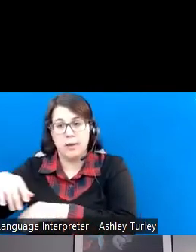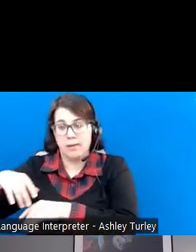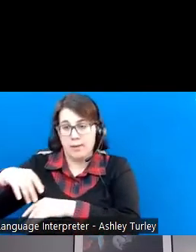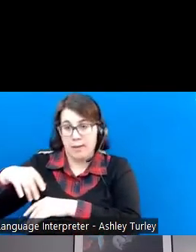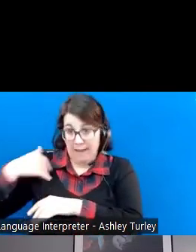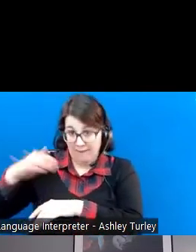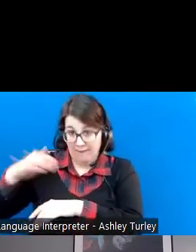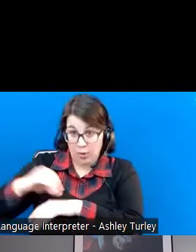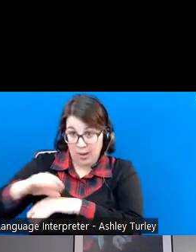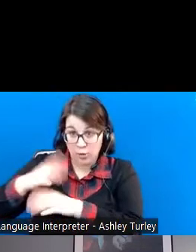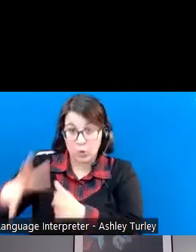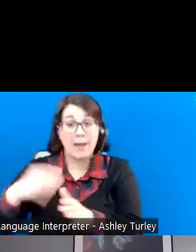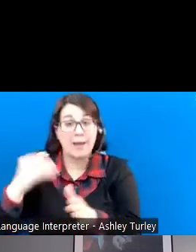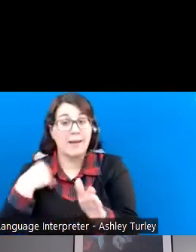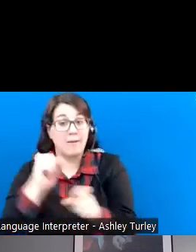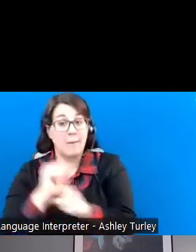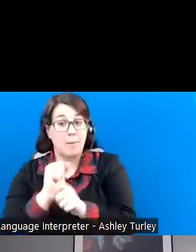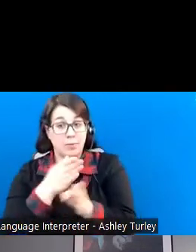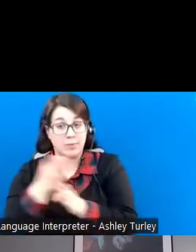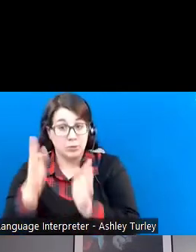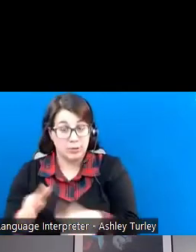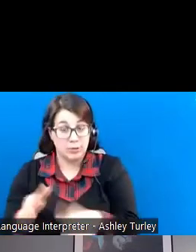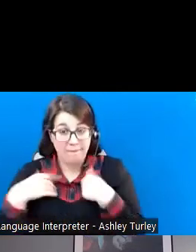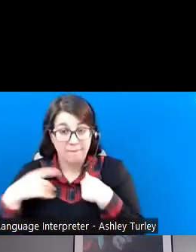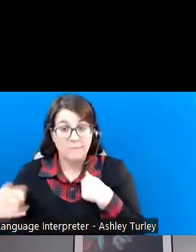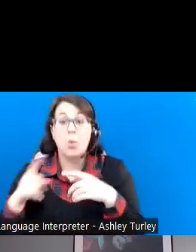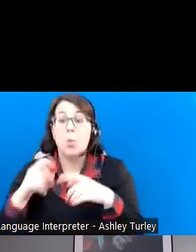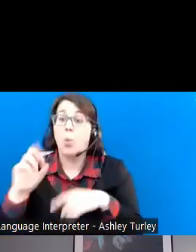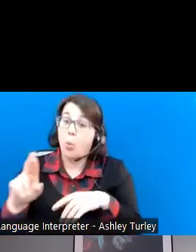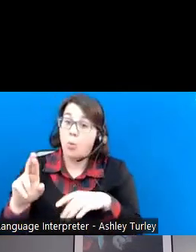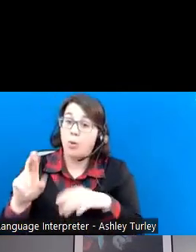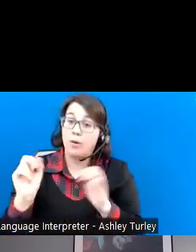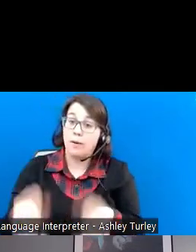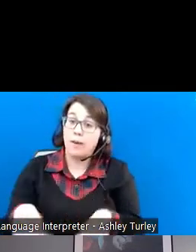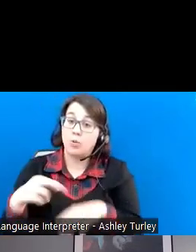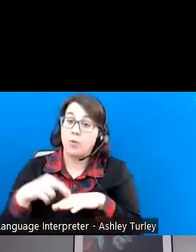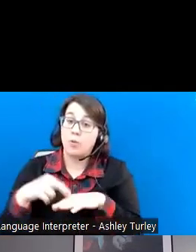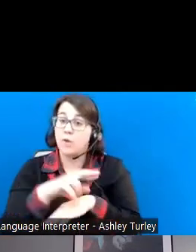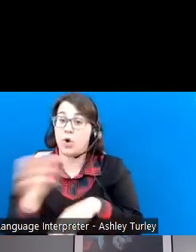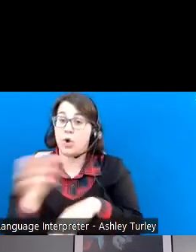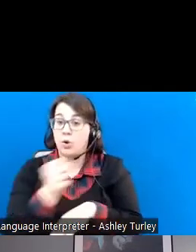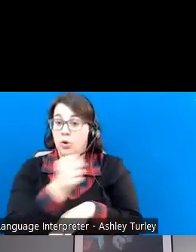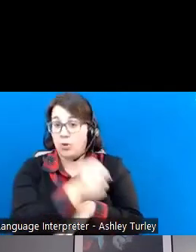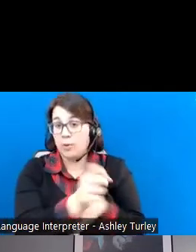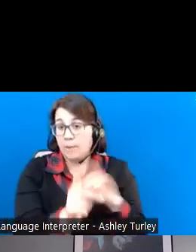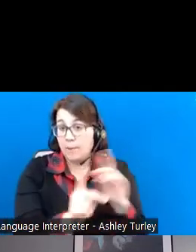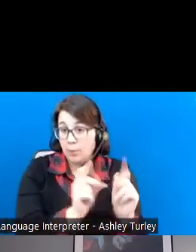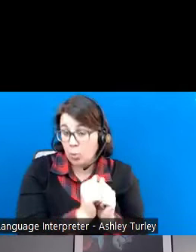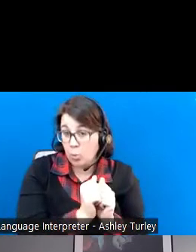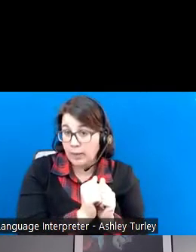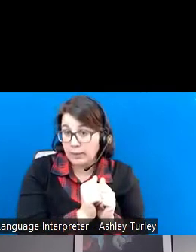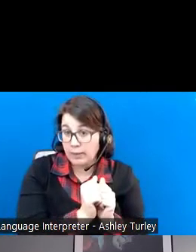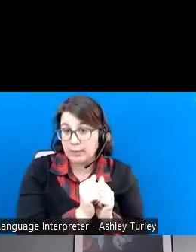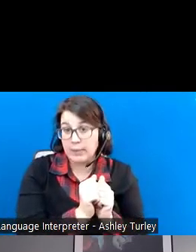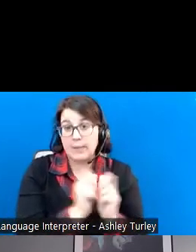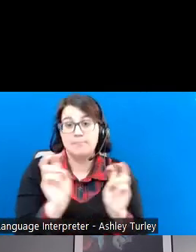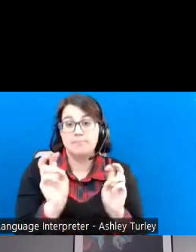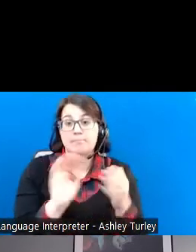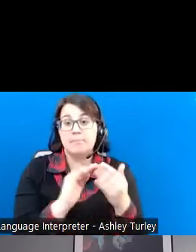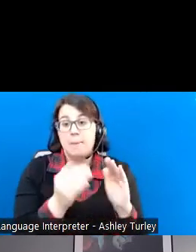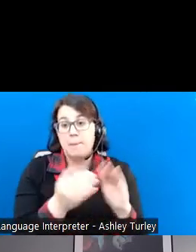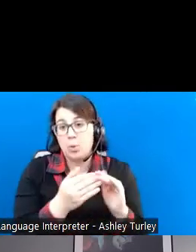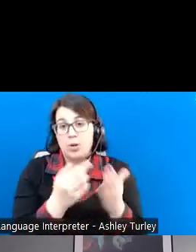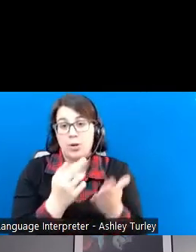also have employment specialists that can help, but what they also can do is refer individuals with disabilities out to what we call community rehabilitation